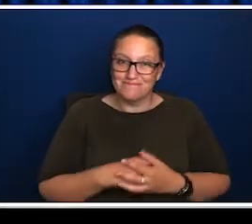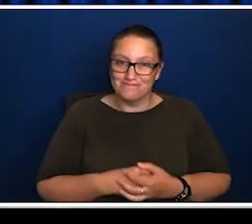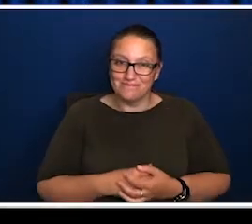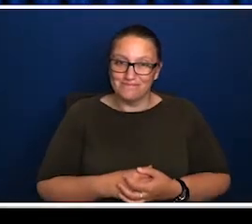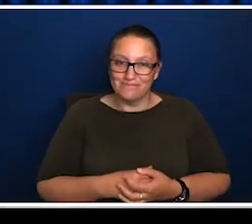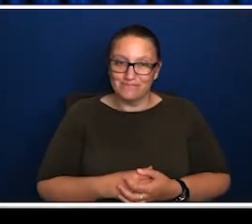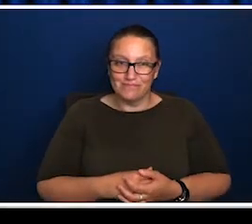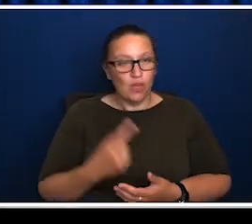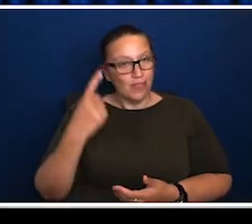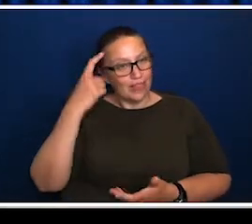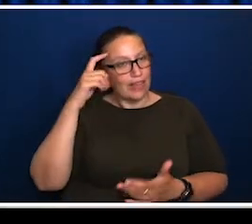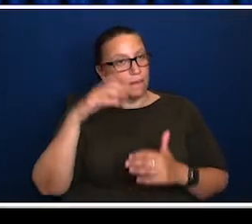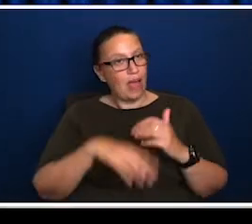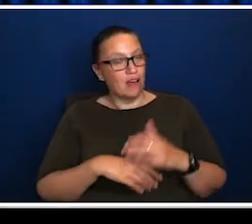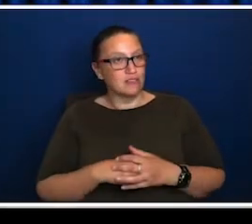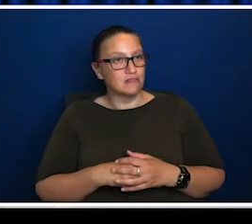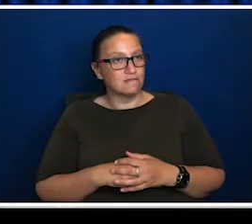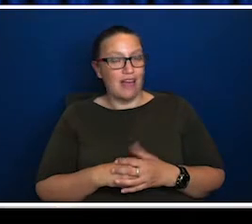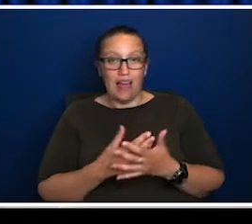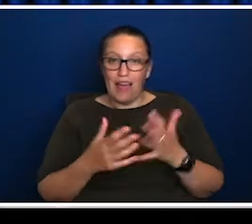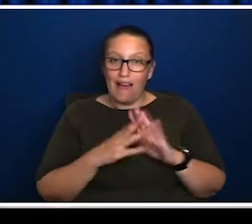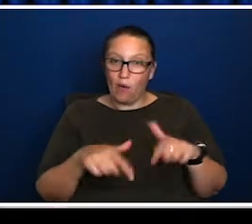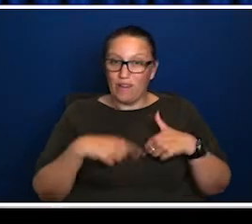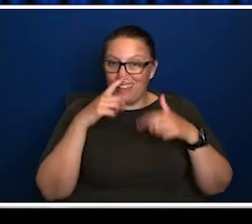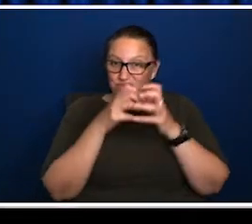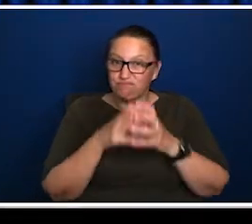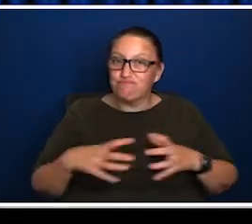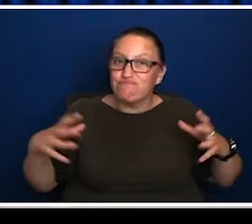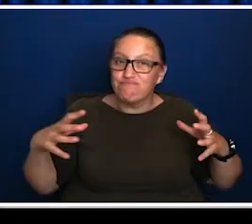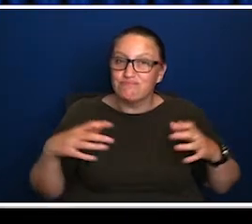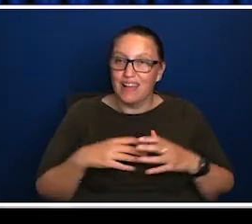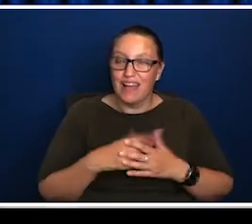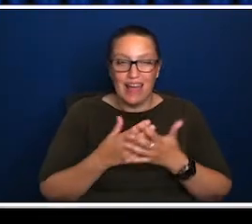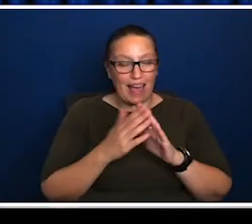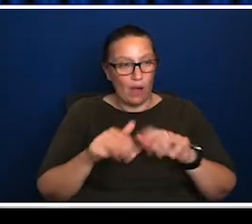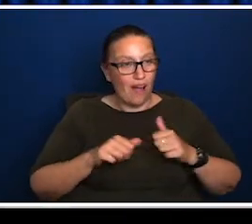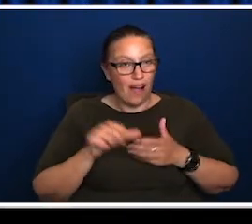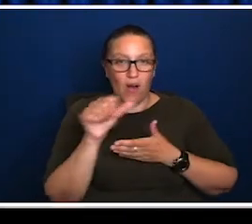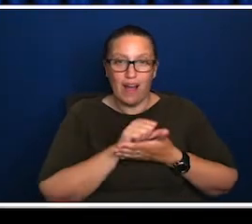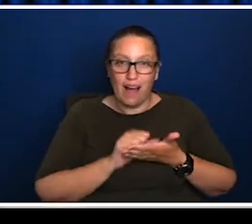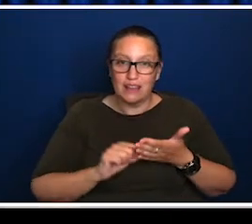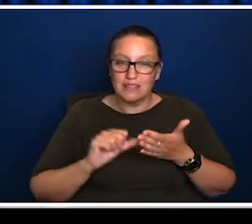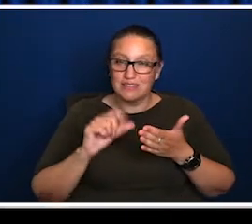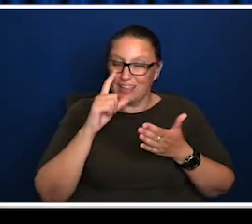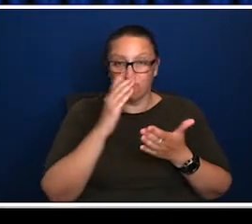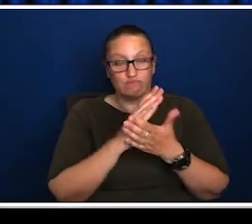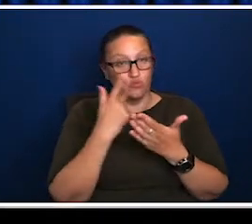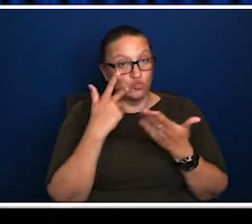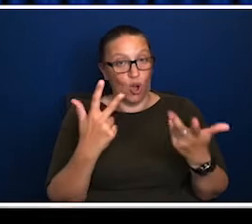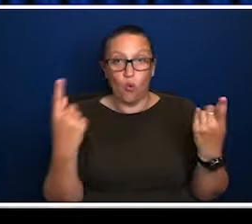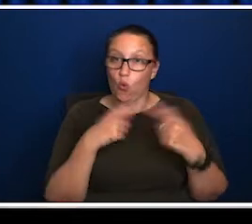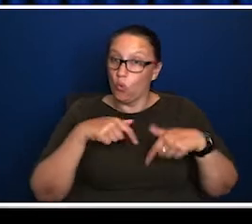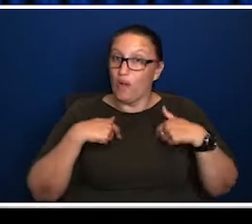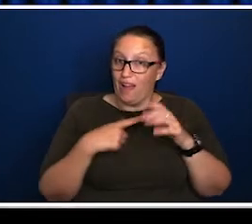thinking about what it means for our arts to truly reflect us as a nation. Do you think that, um, there's a big opportunity here